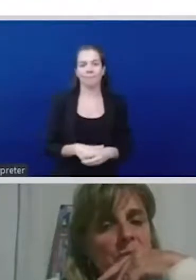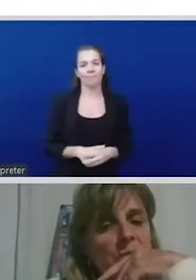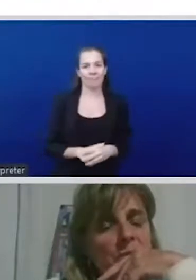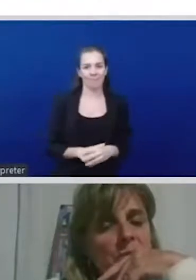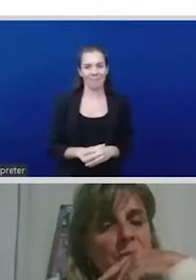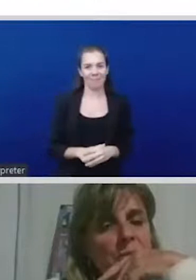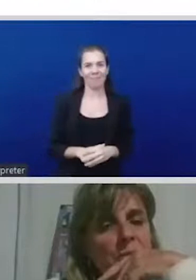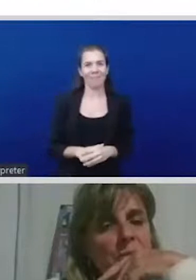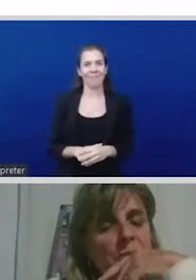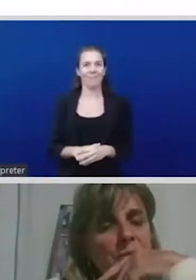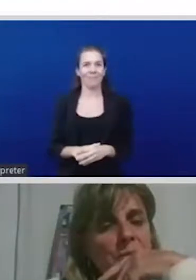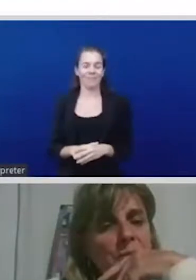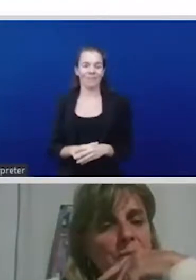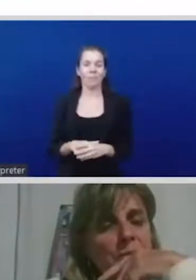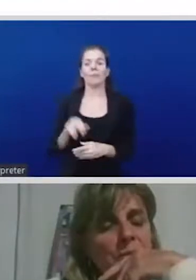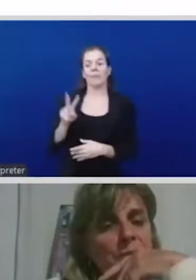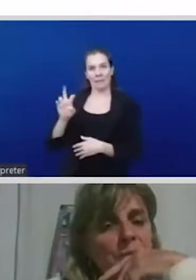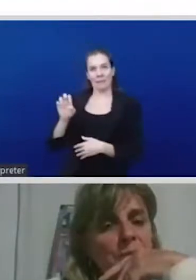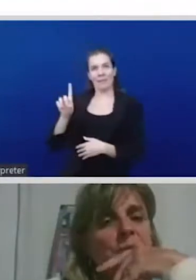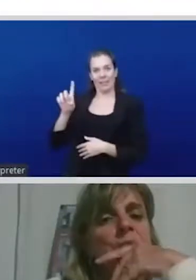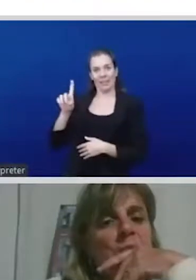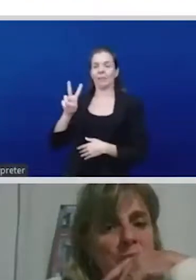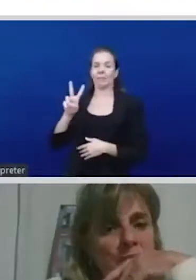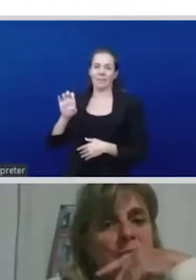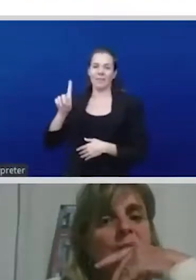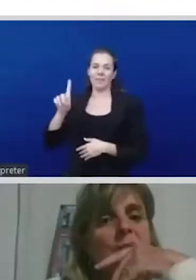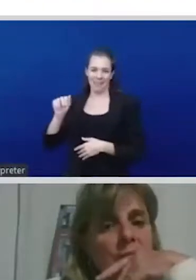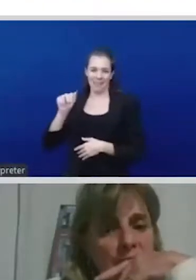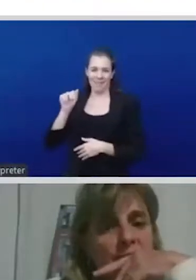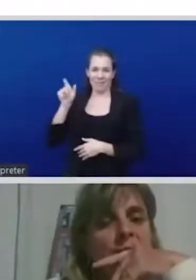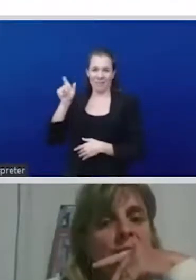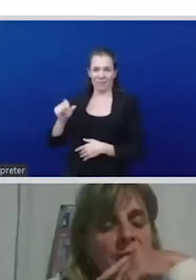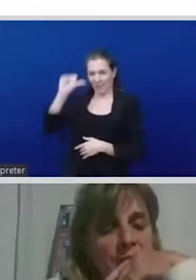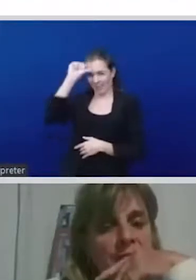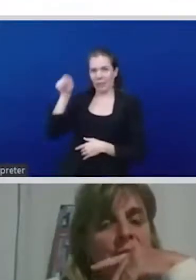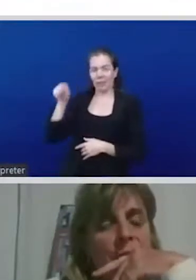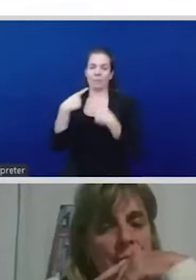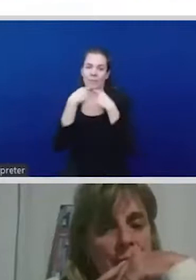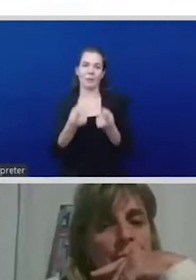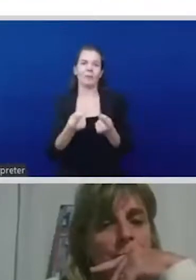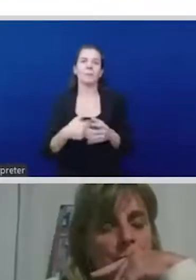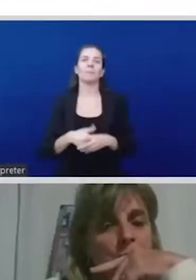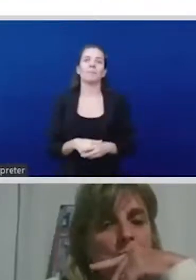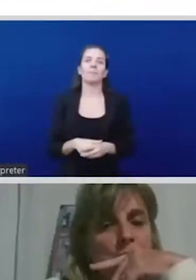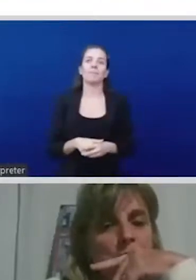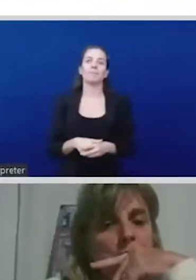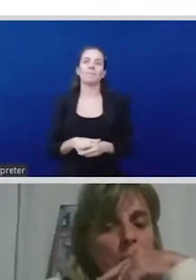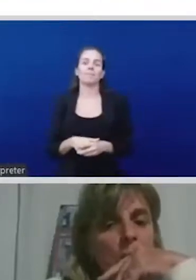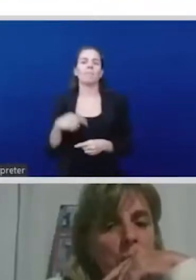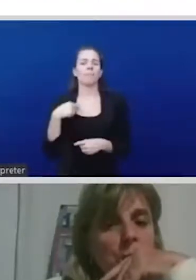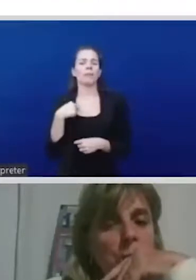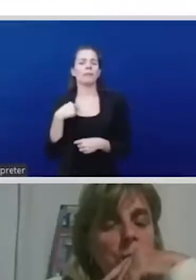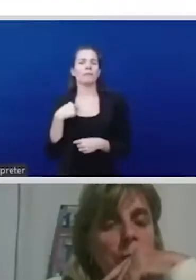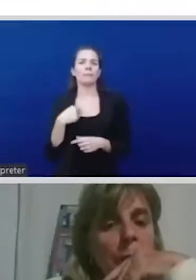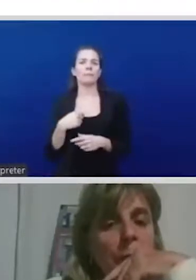it's in the informal spaces where women have really tried to you know come forth and actually